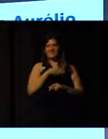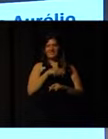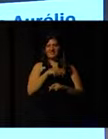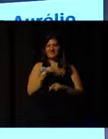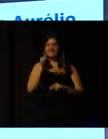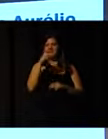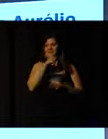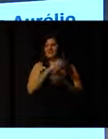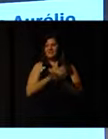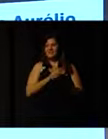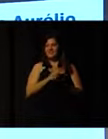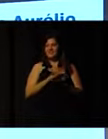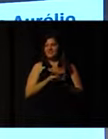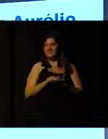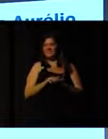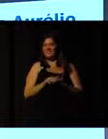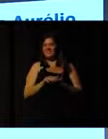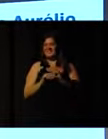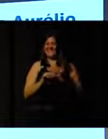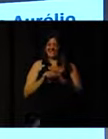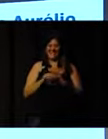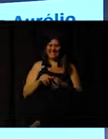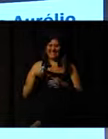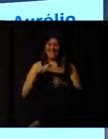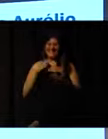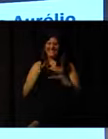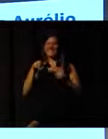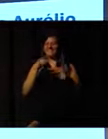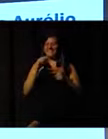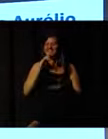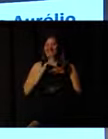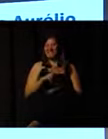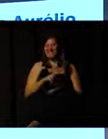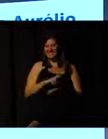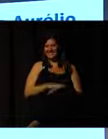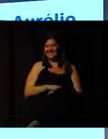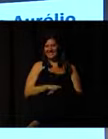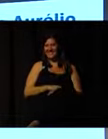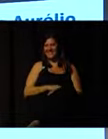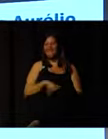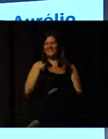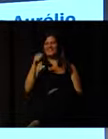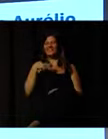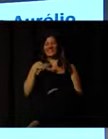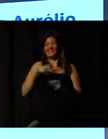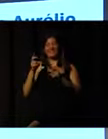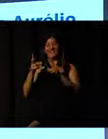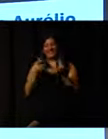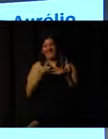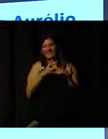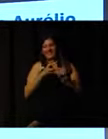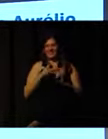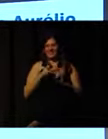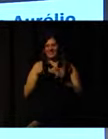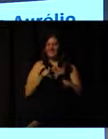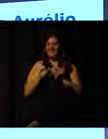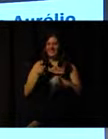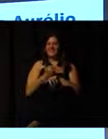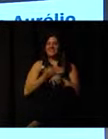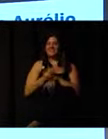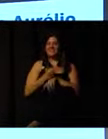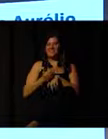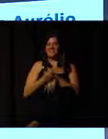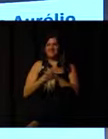you'll have many difficulties and a long time to obtain results. So we have to have this perception.